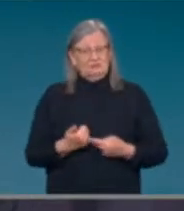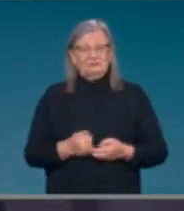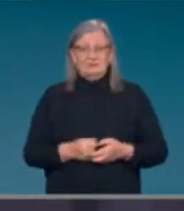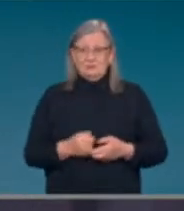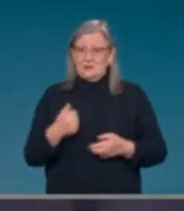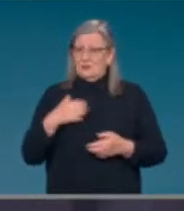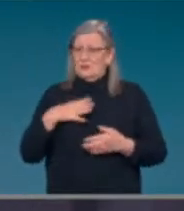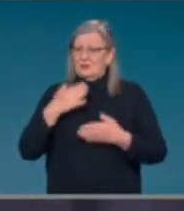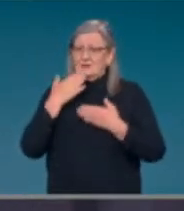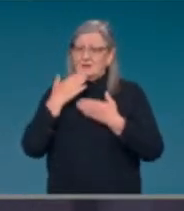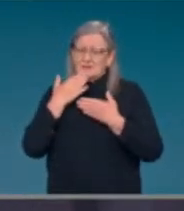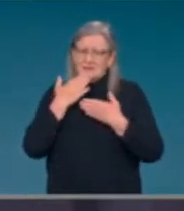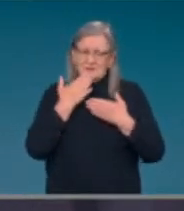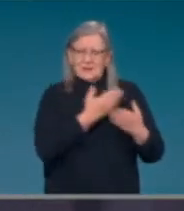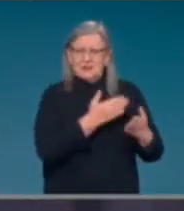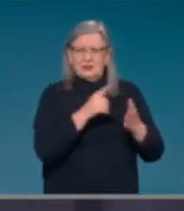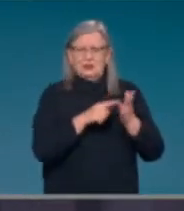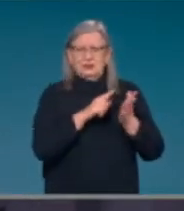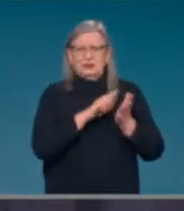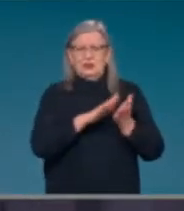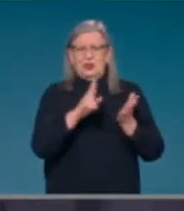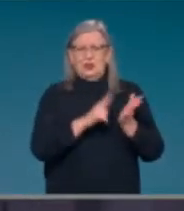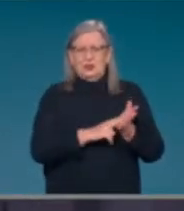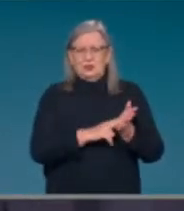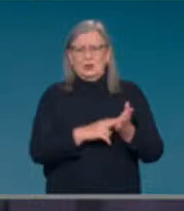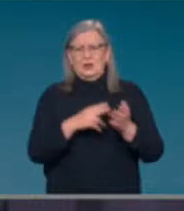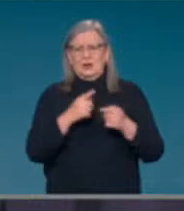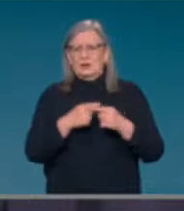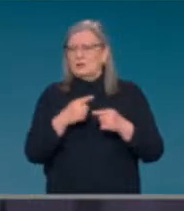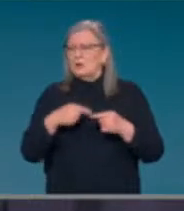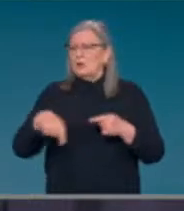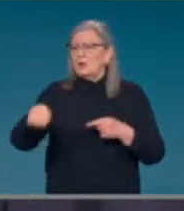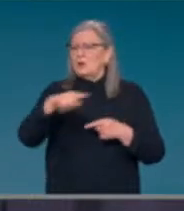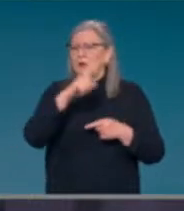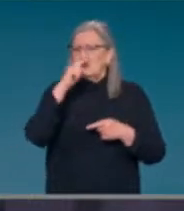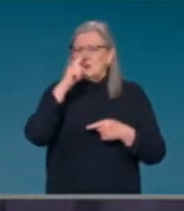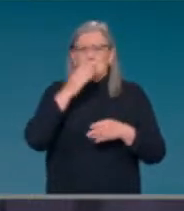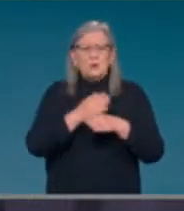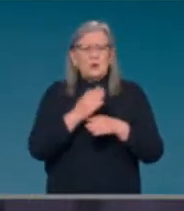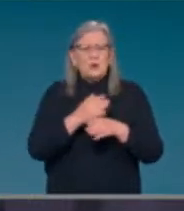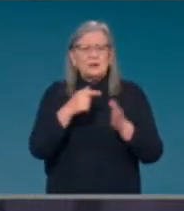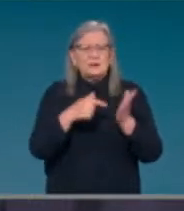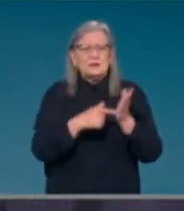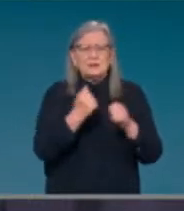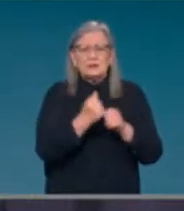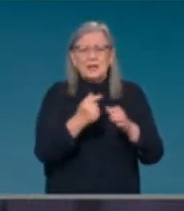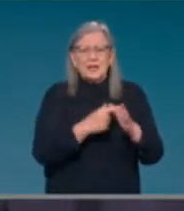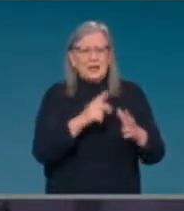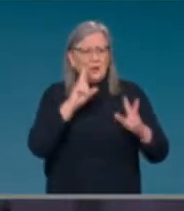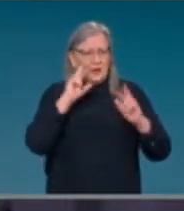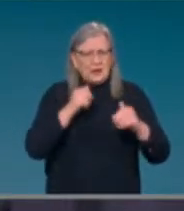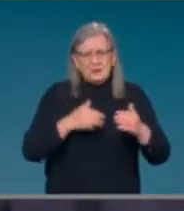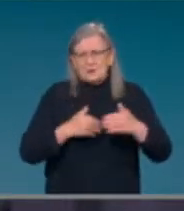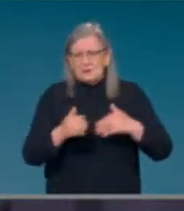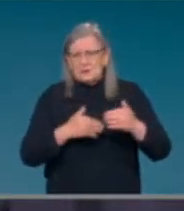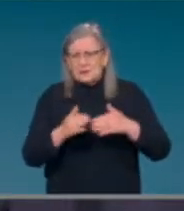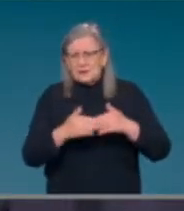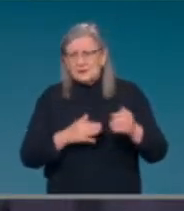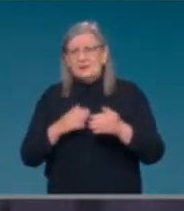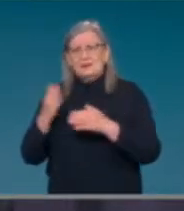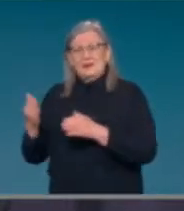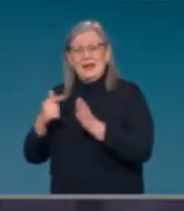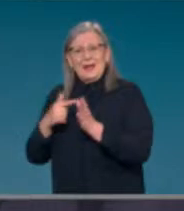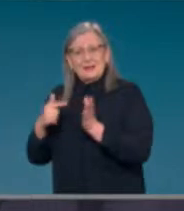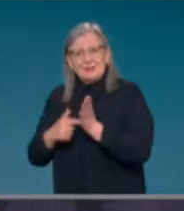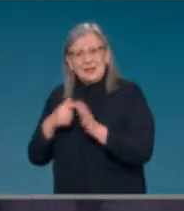all of the officials at the TGA and all of the officials and advisers at ATAGI for their work. TGA, it's